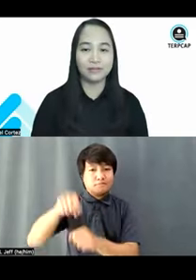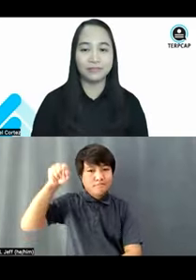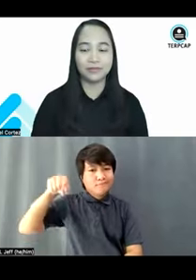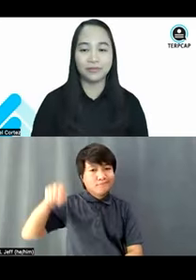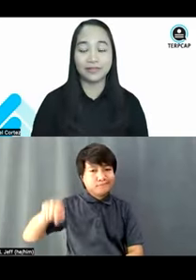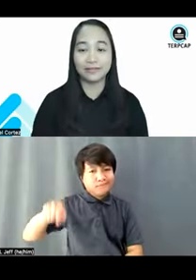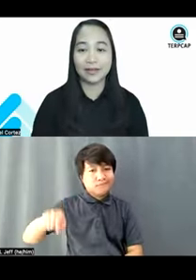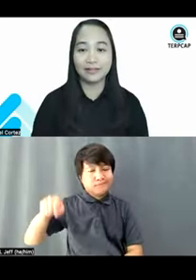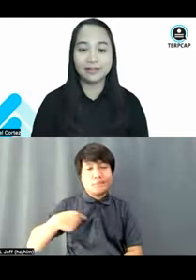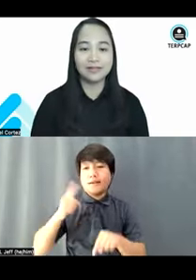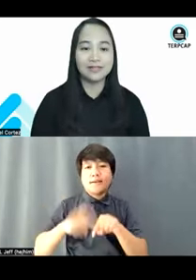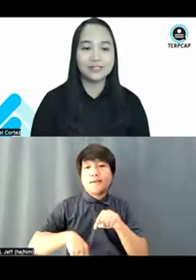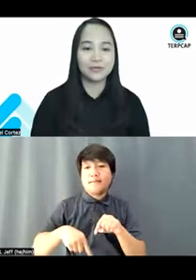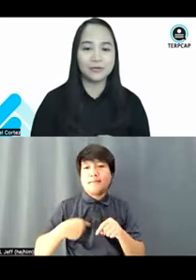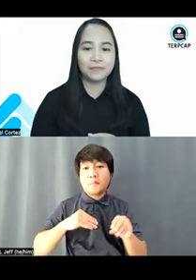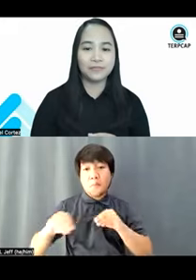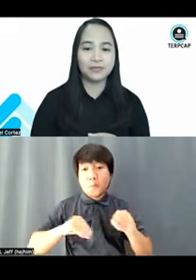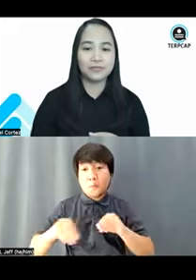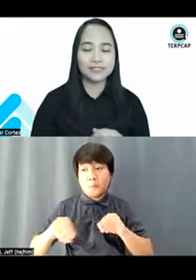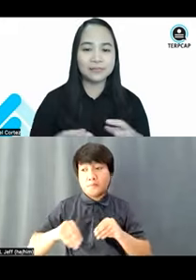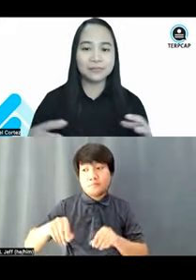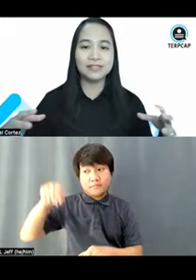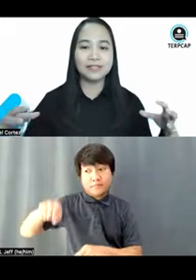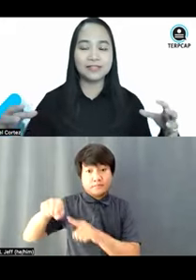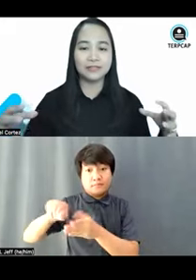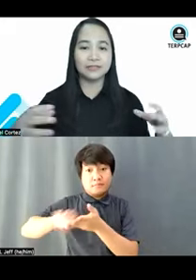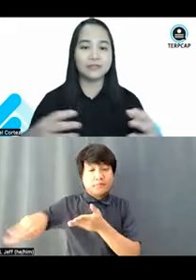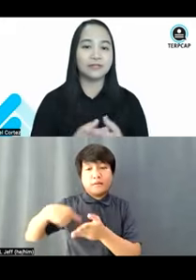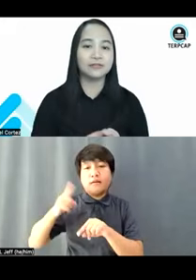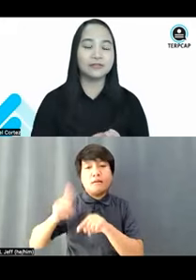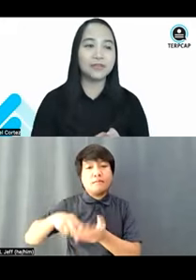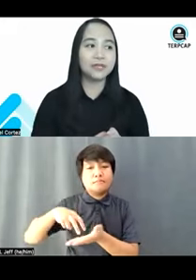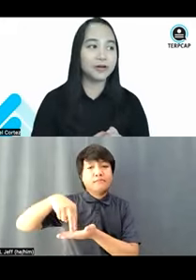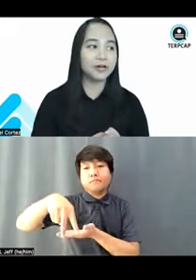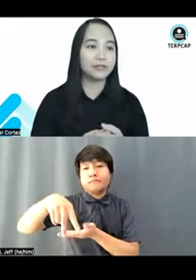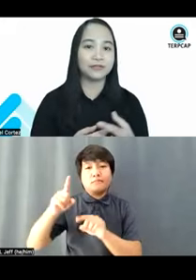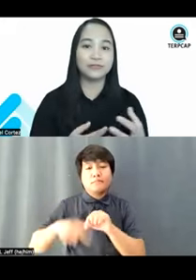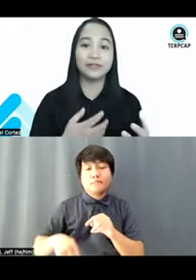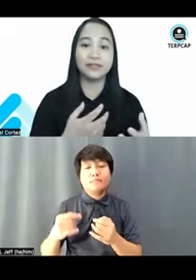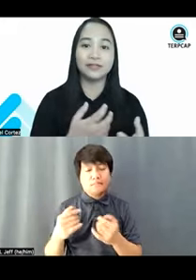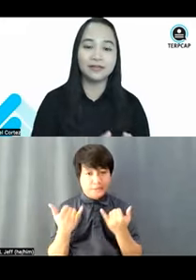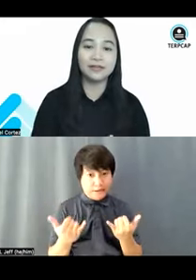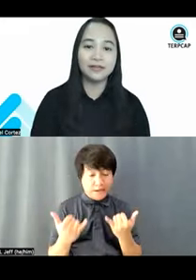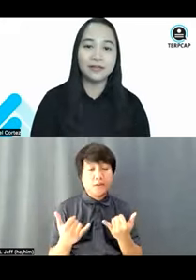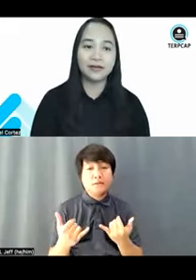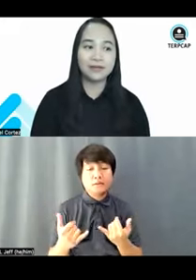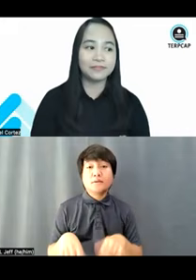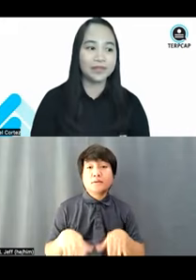without that. So disability inclusion, being part of a community,